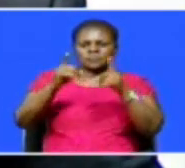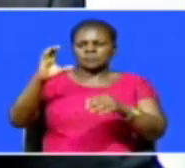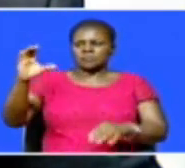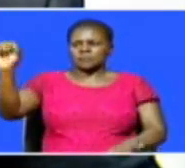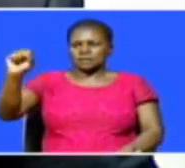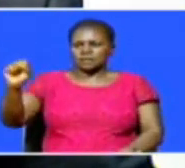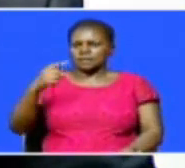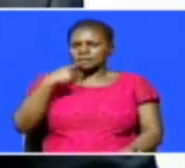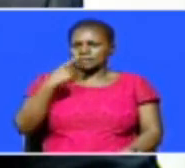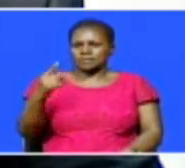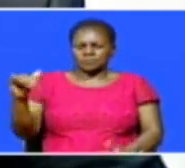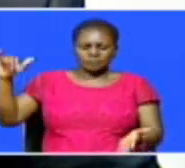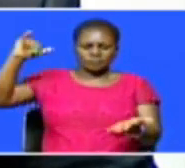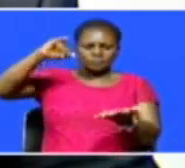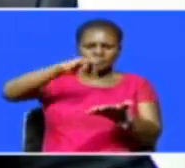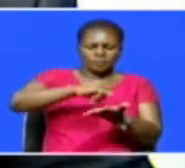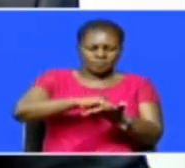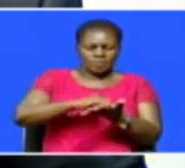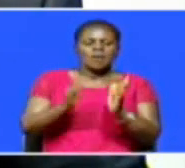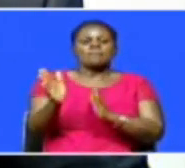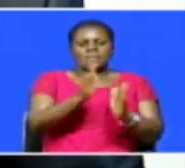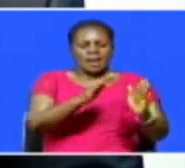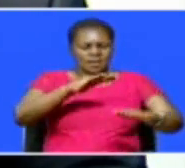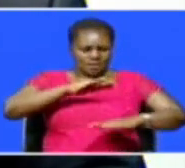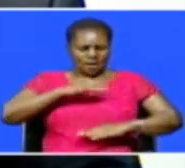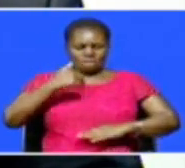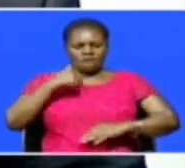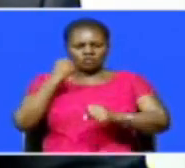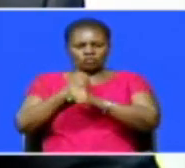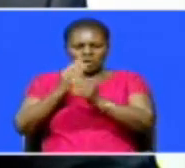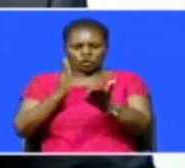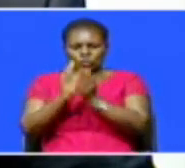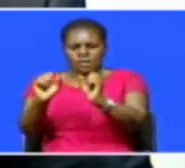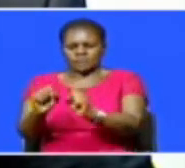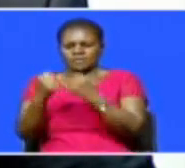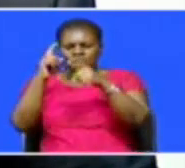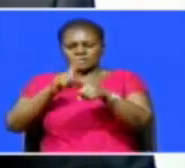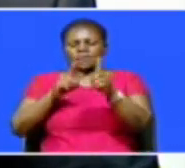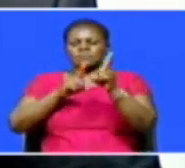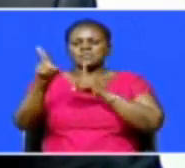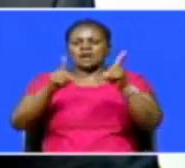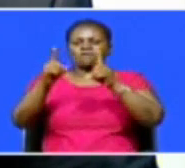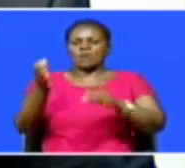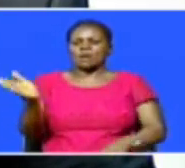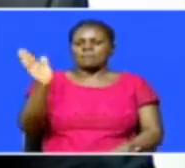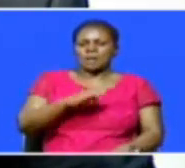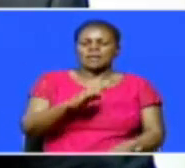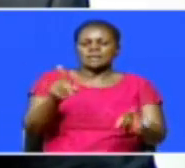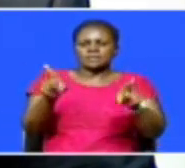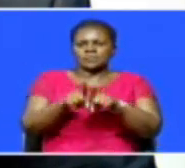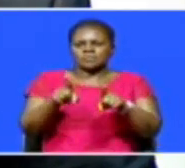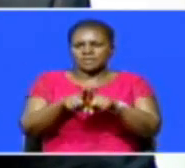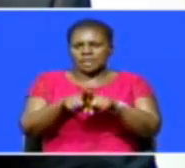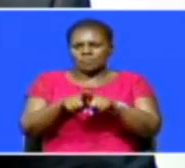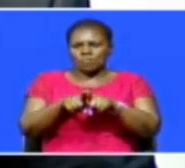James Masharia said the airport has put in place adequate measures to ensure safety when travel resumes. These measures have been